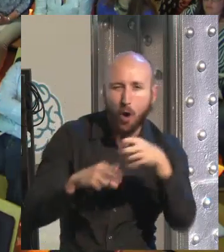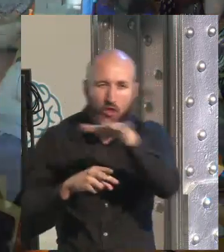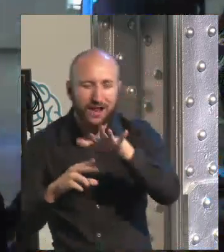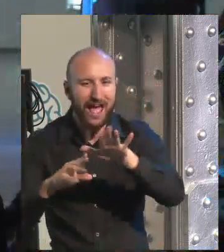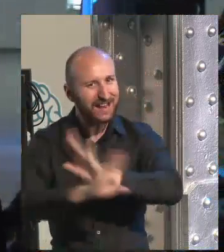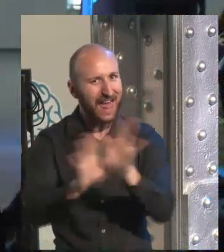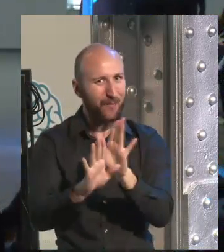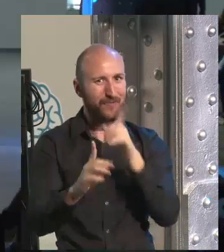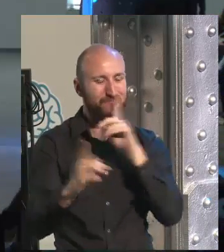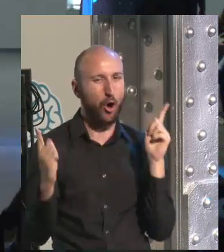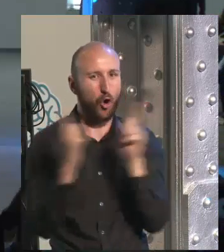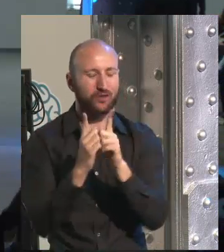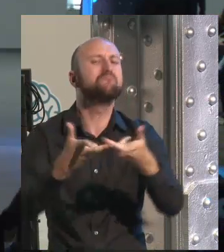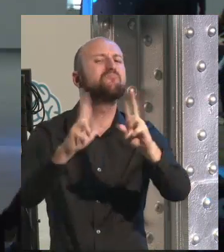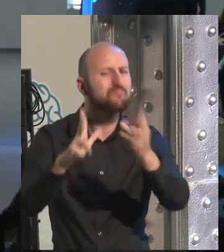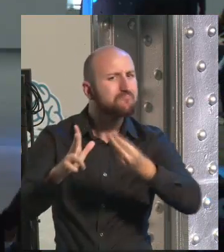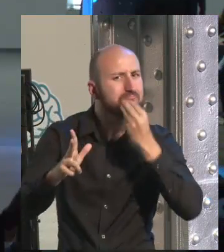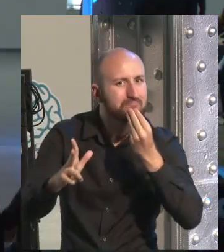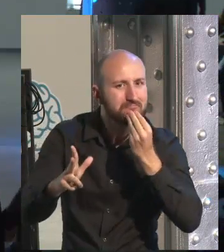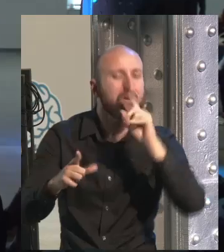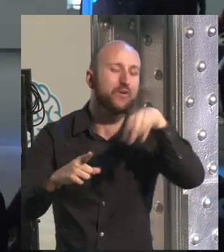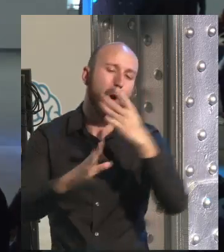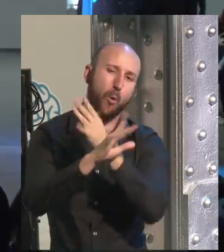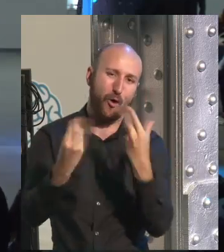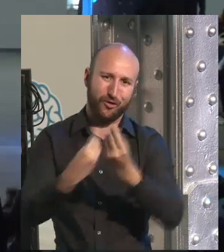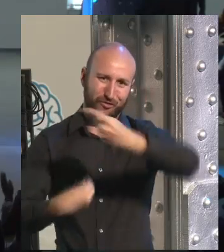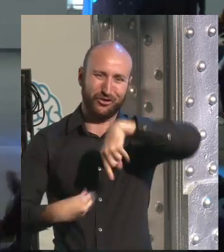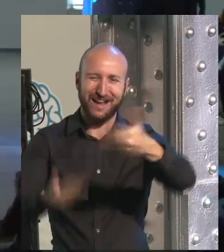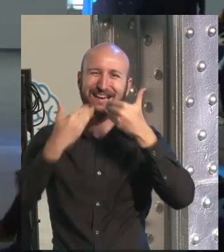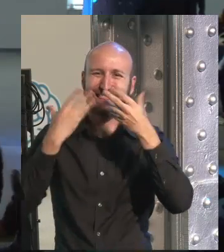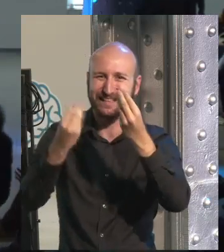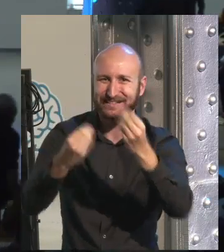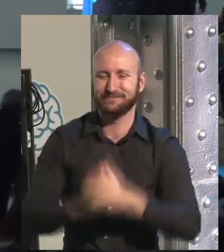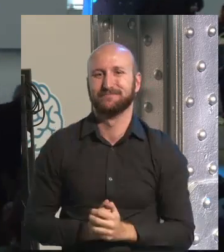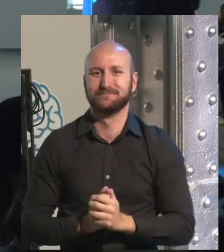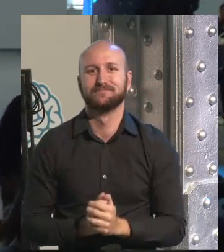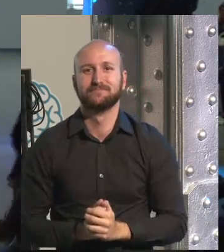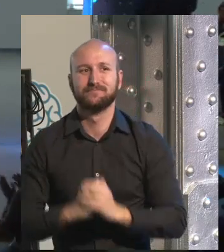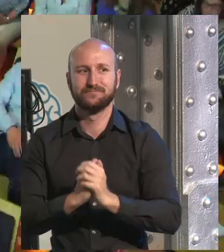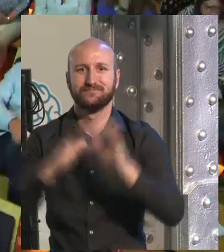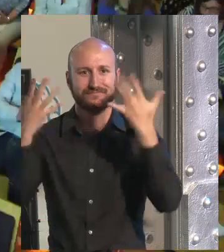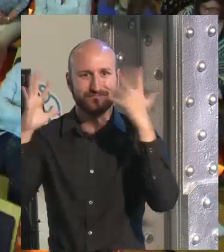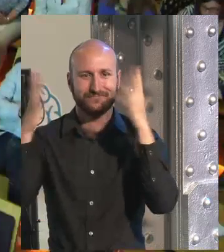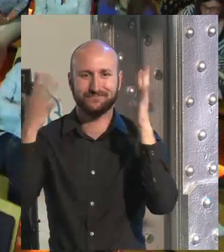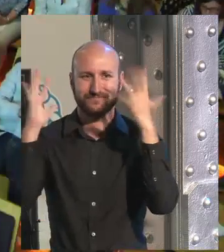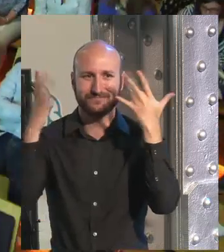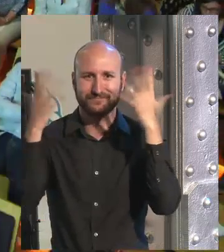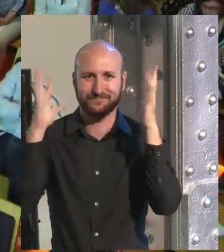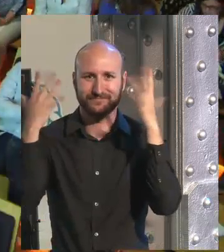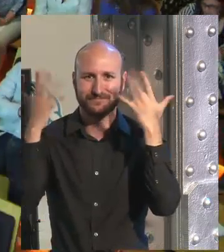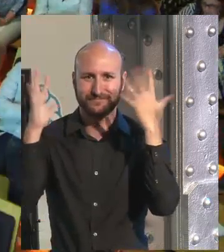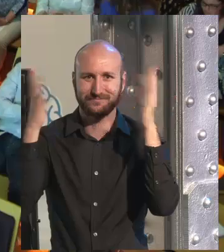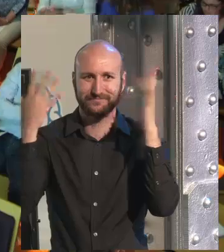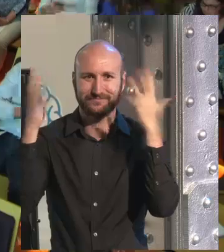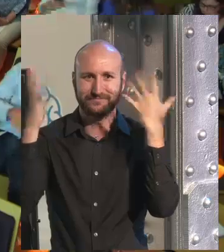the brain. I won't tell you much more. And now let's go to our lunchtime but come back for playing with